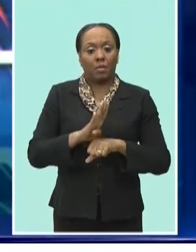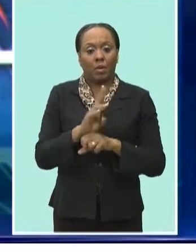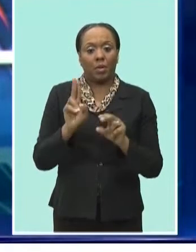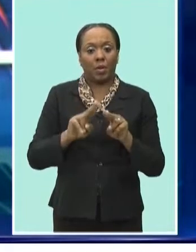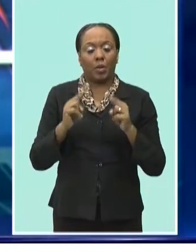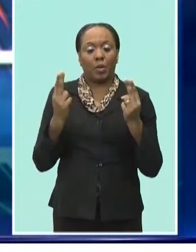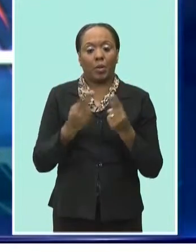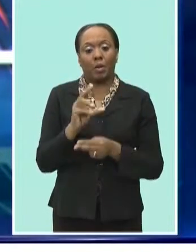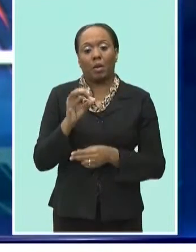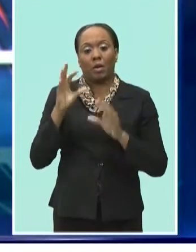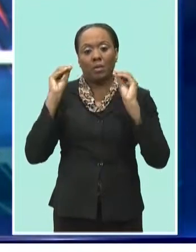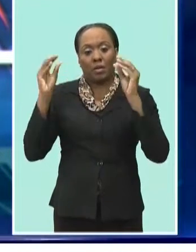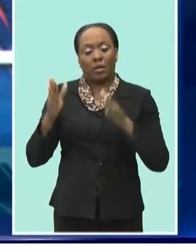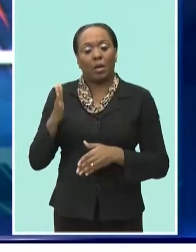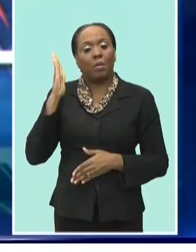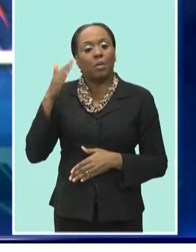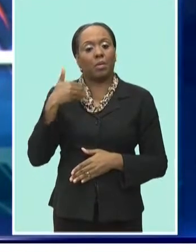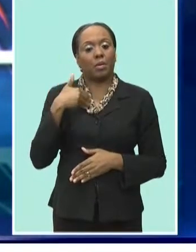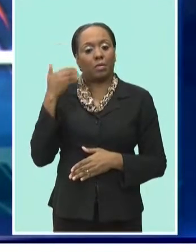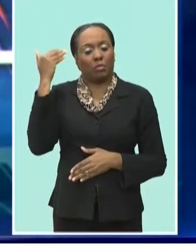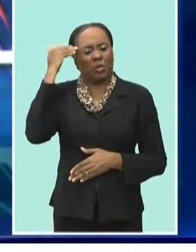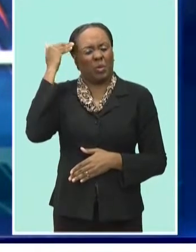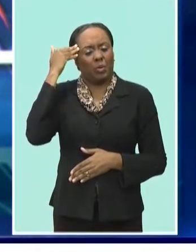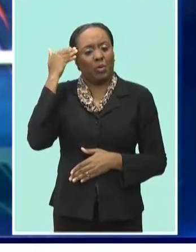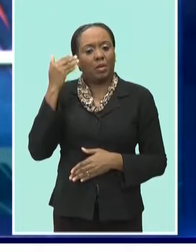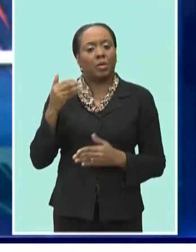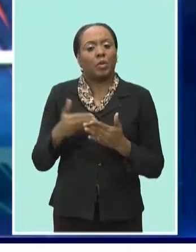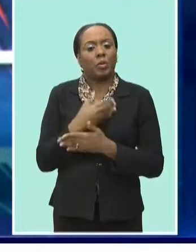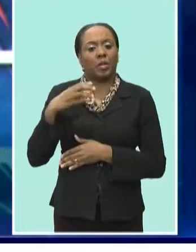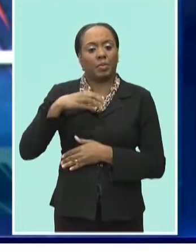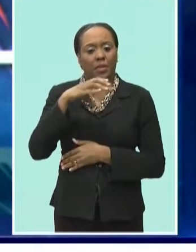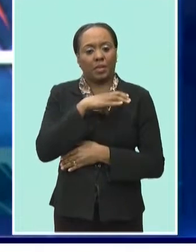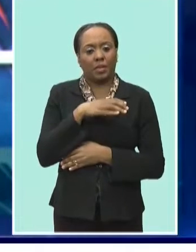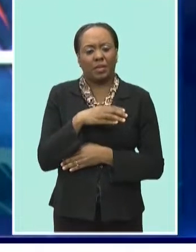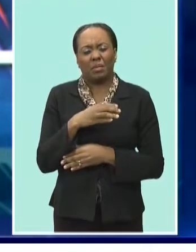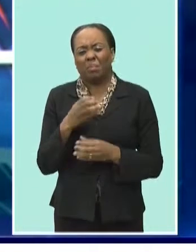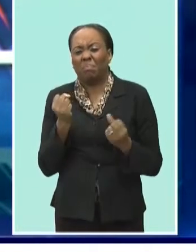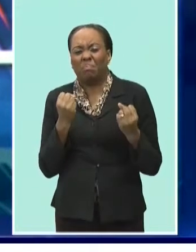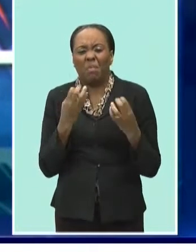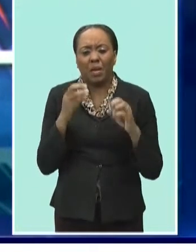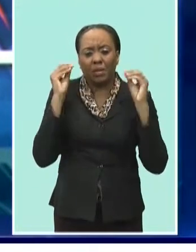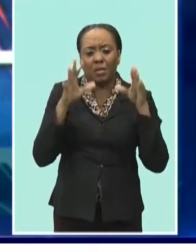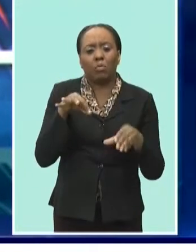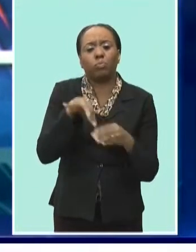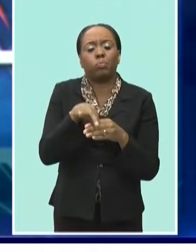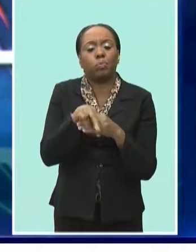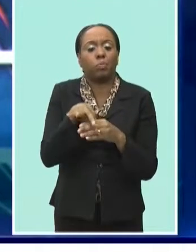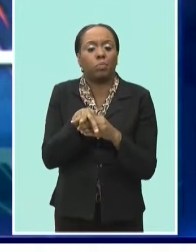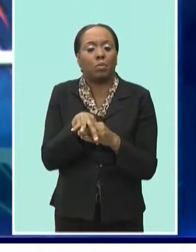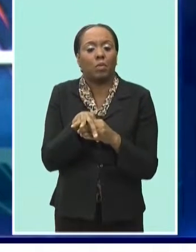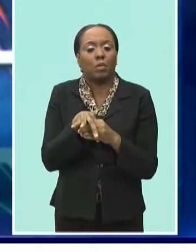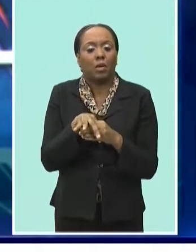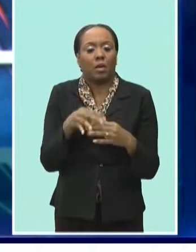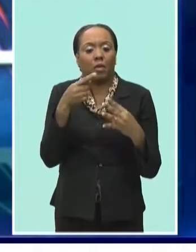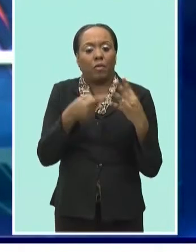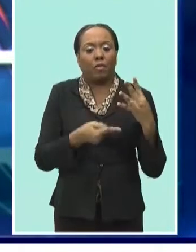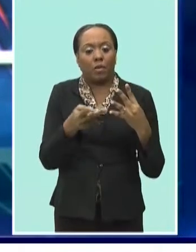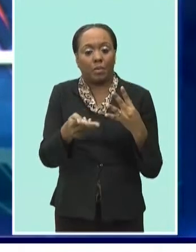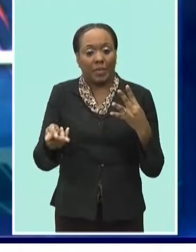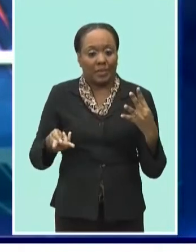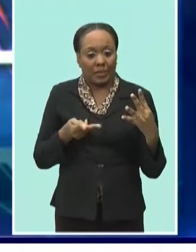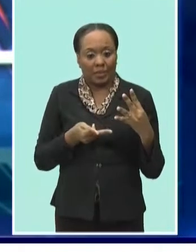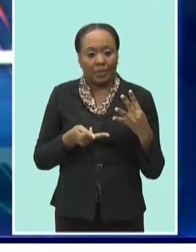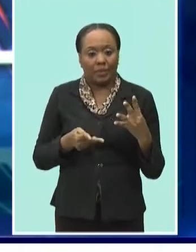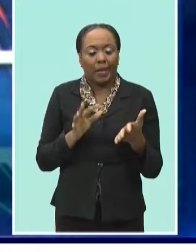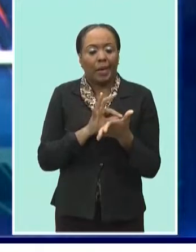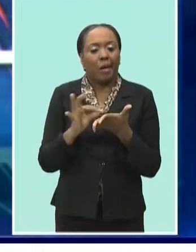composition of their new executive. Hundreds of teachers cast their votes during today's elections at the four polling stations. Counting